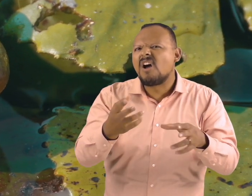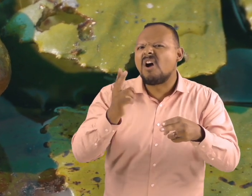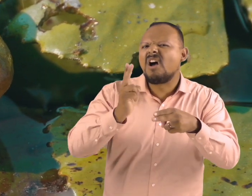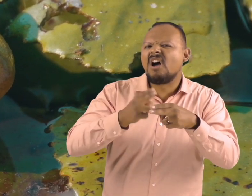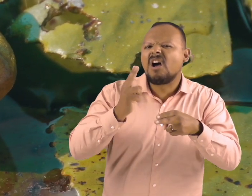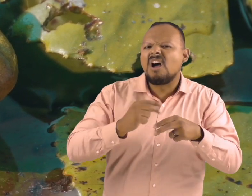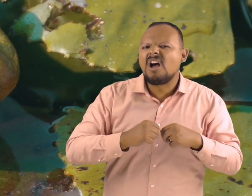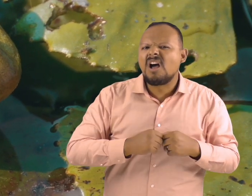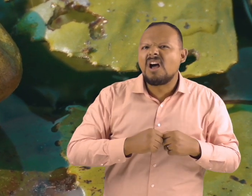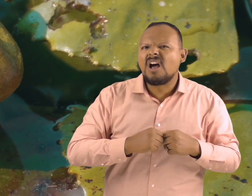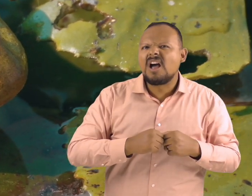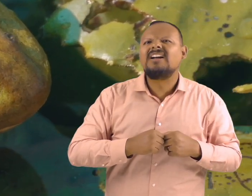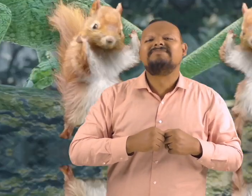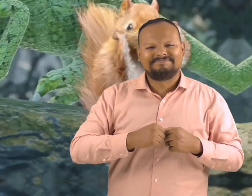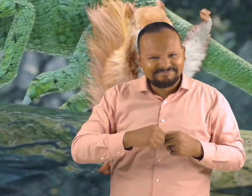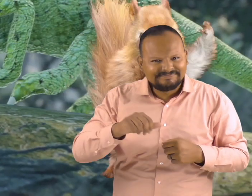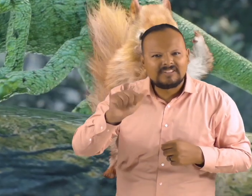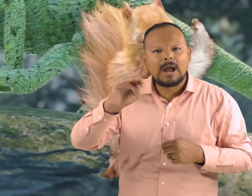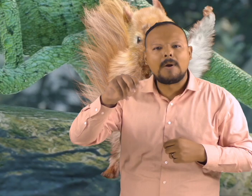Amphibians